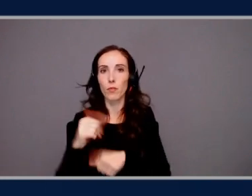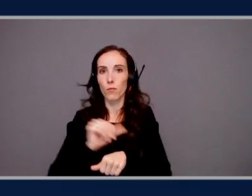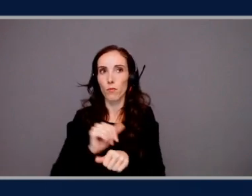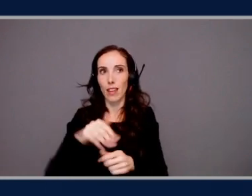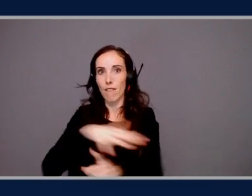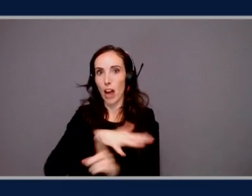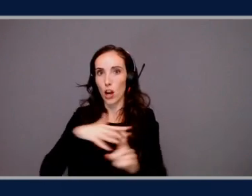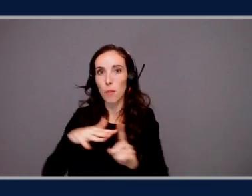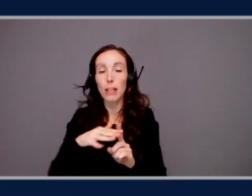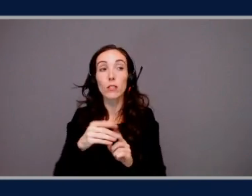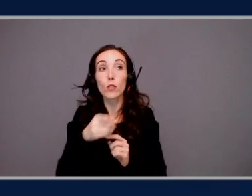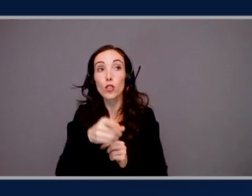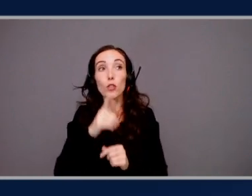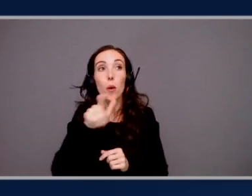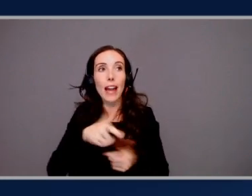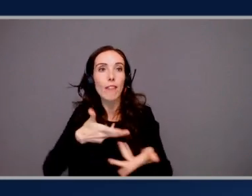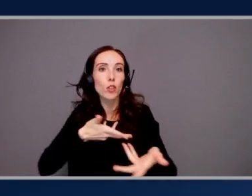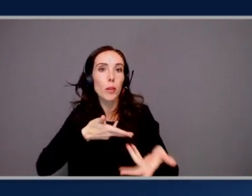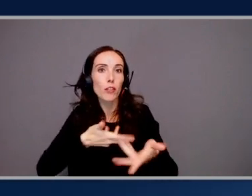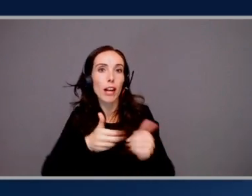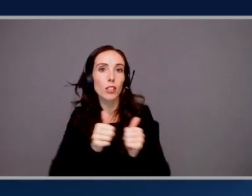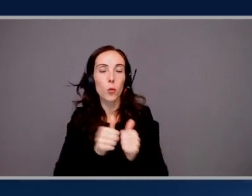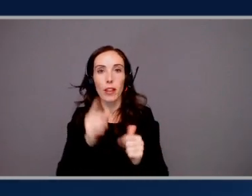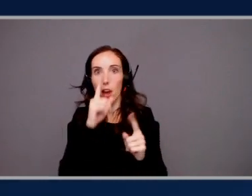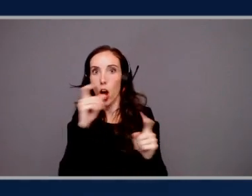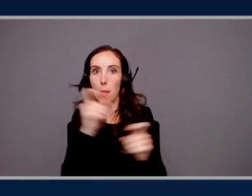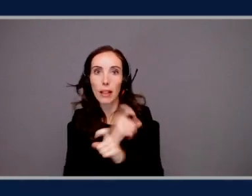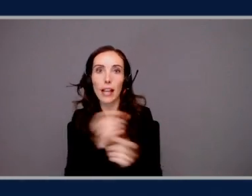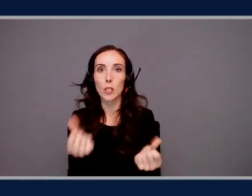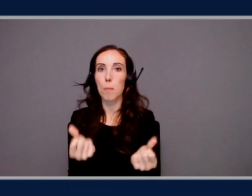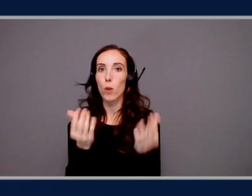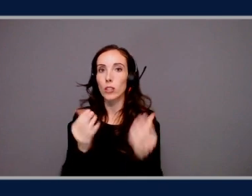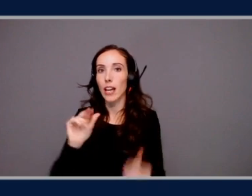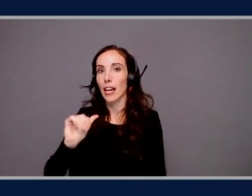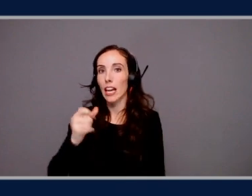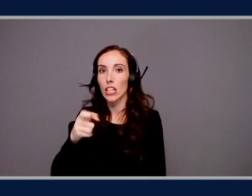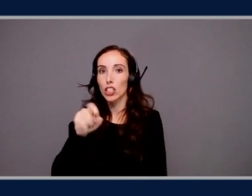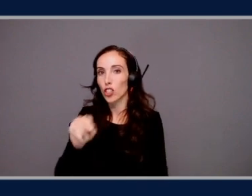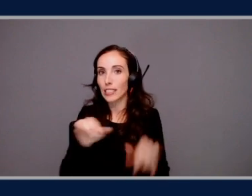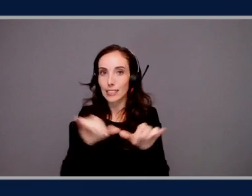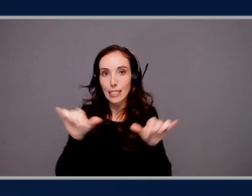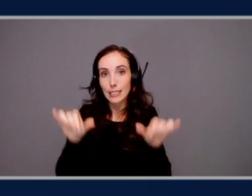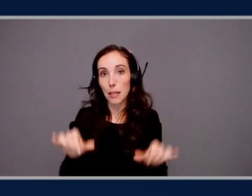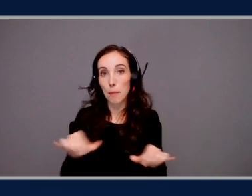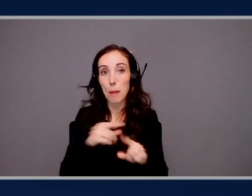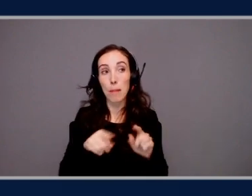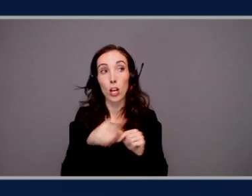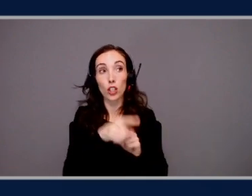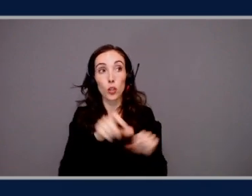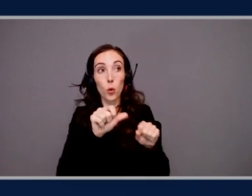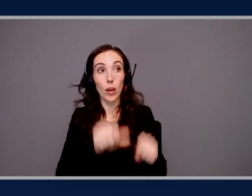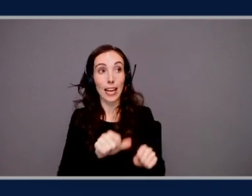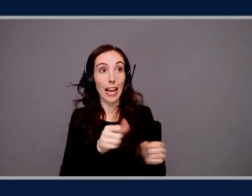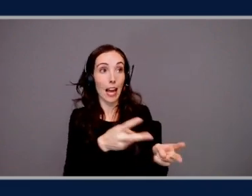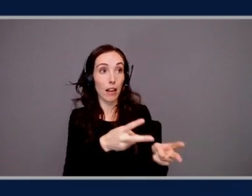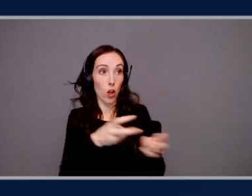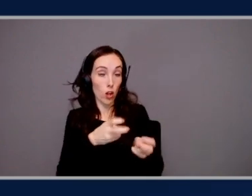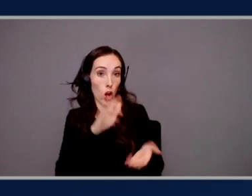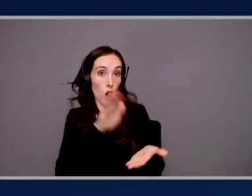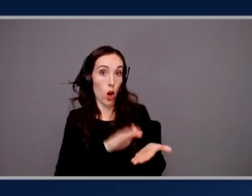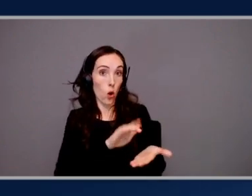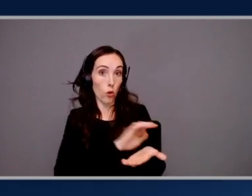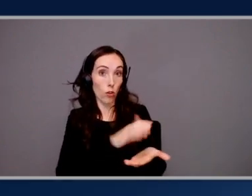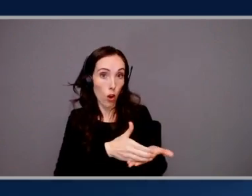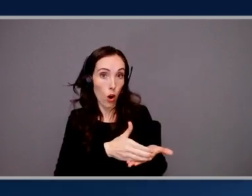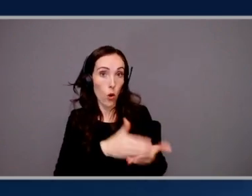complex multi-agent systems. But it sounds like you can take that low-code environment or you can export it as code.